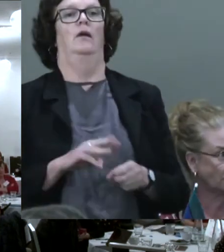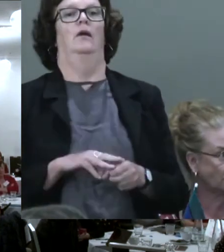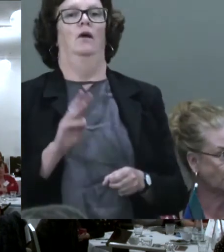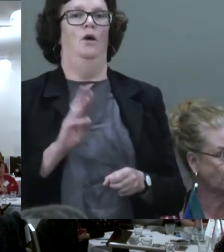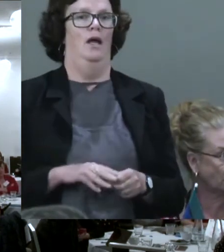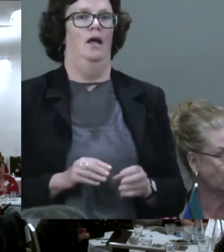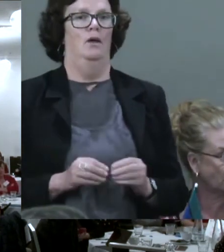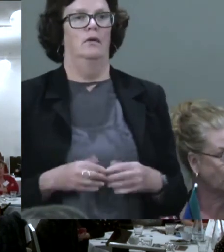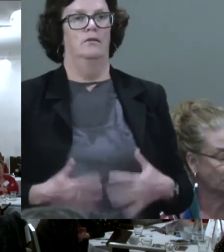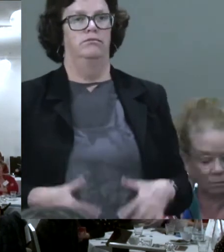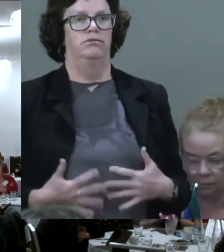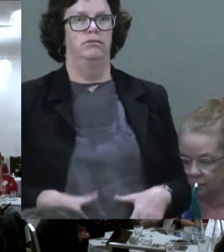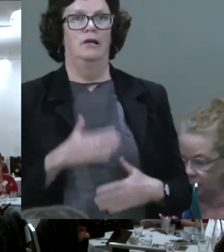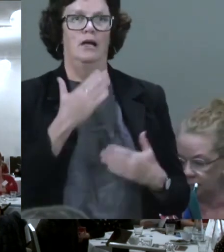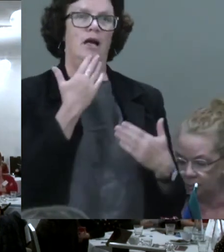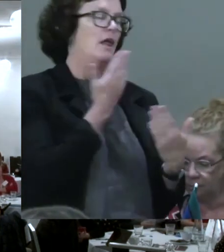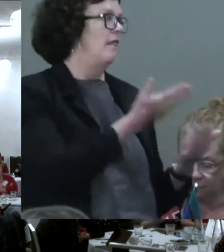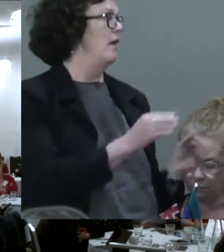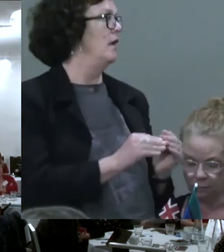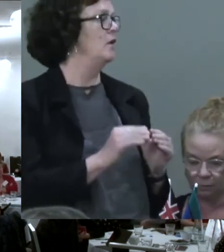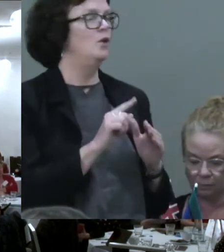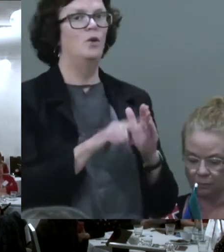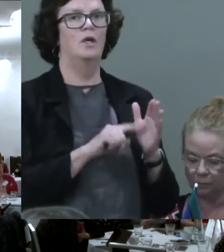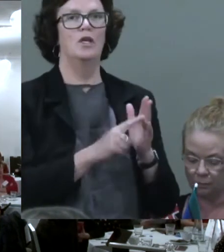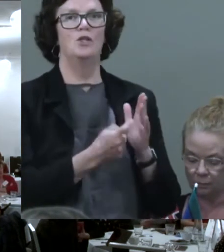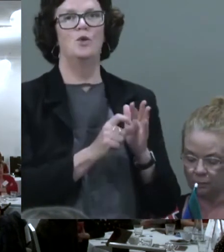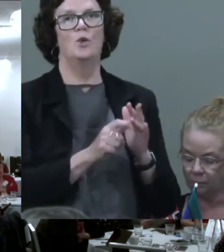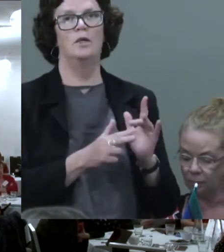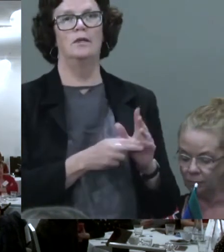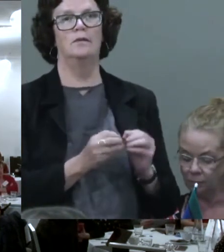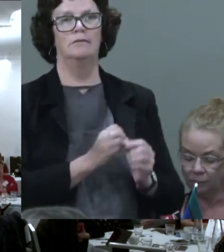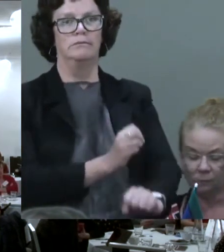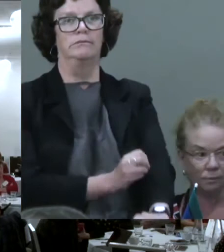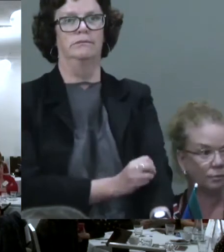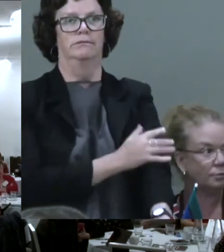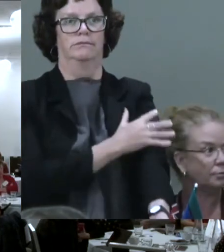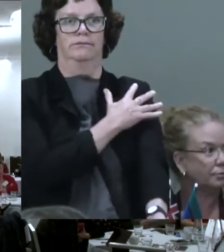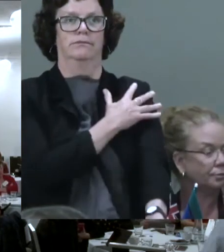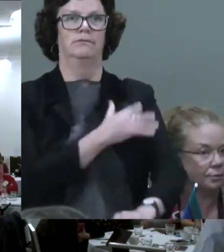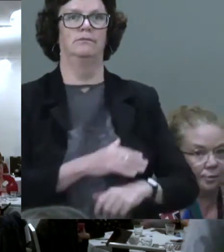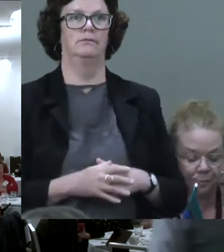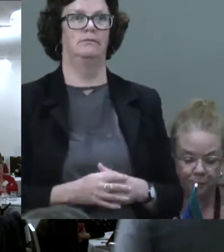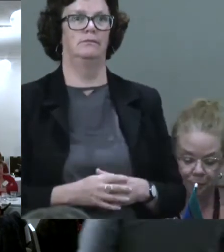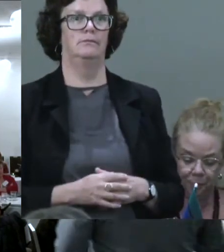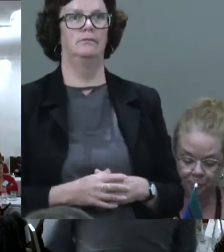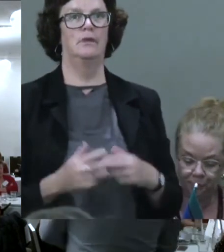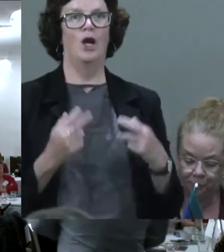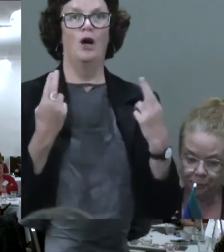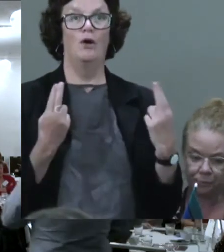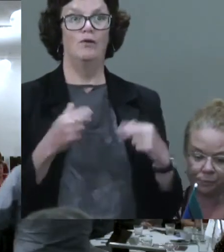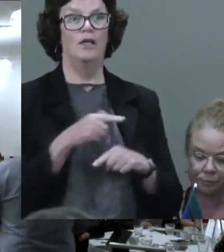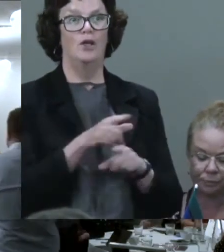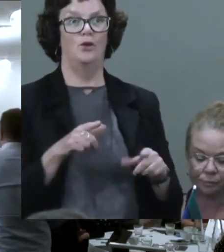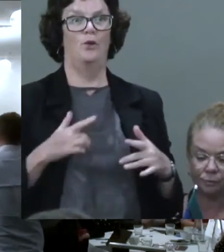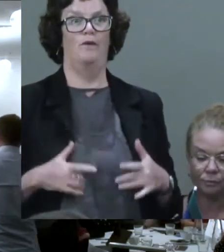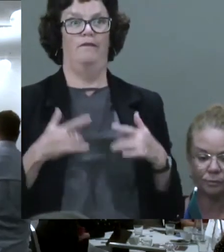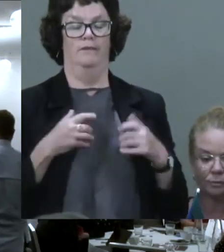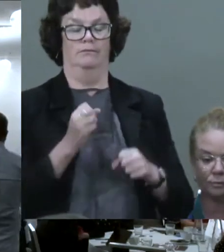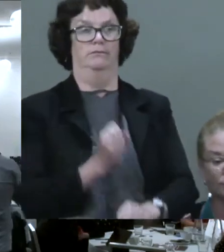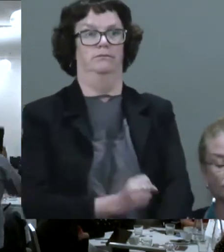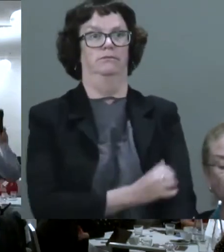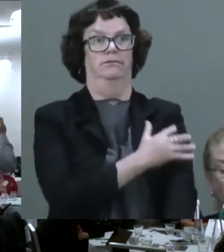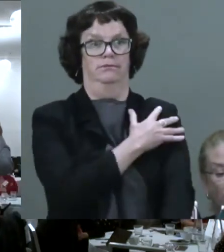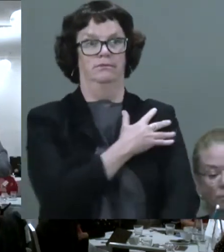Thanks, Jordan. That was quite inspiring. And hopefully everybody feels equally as inspired.